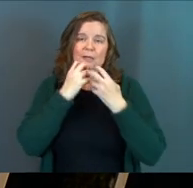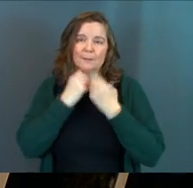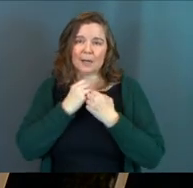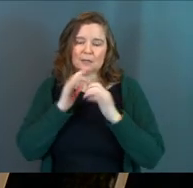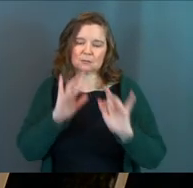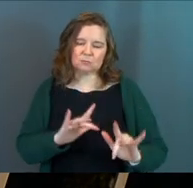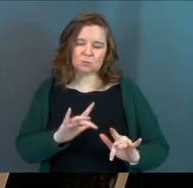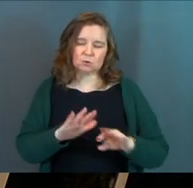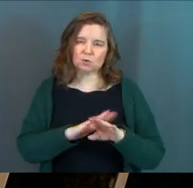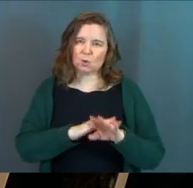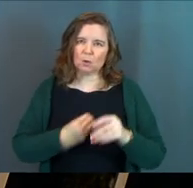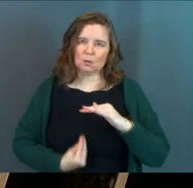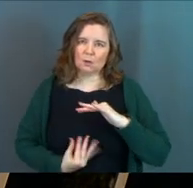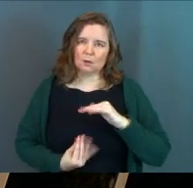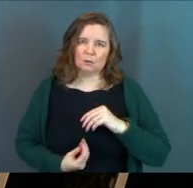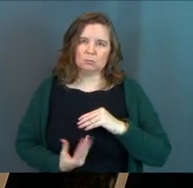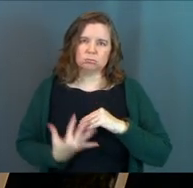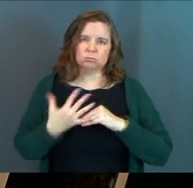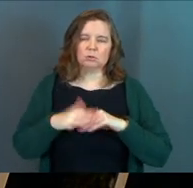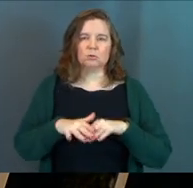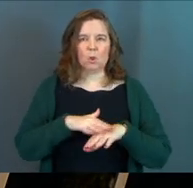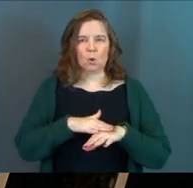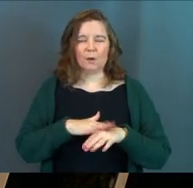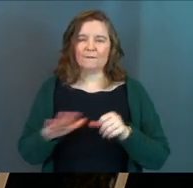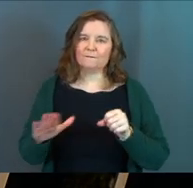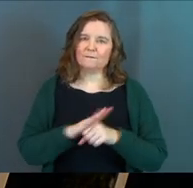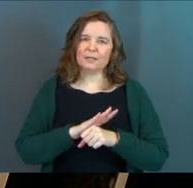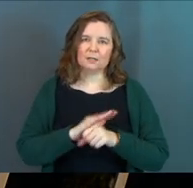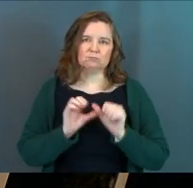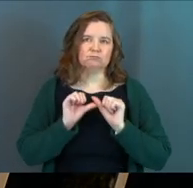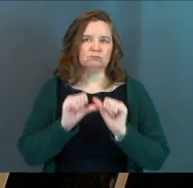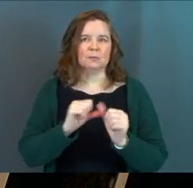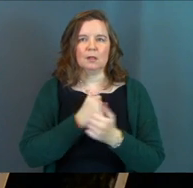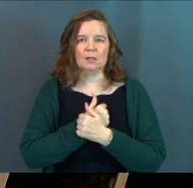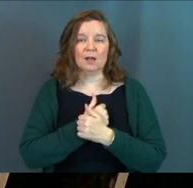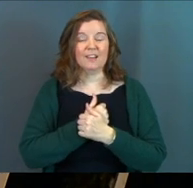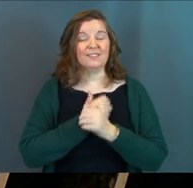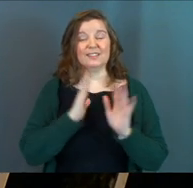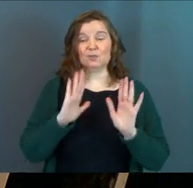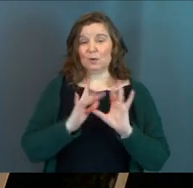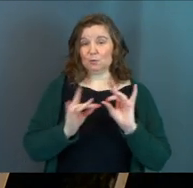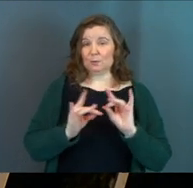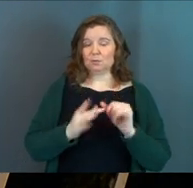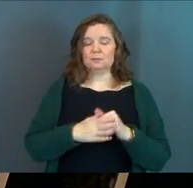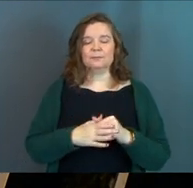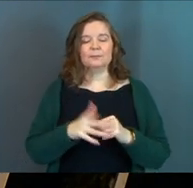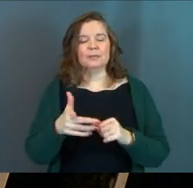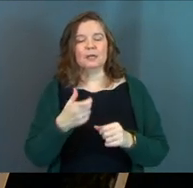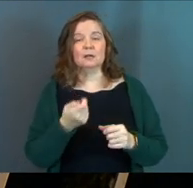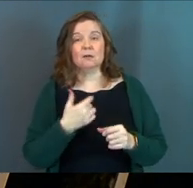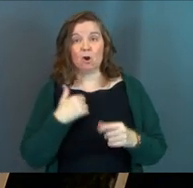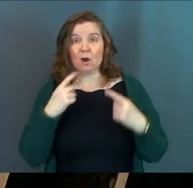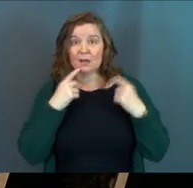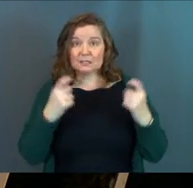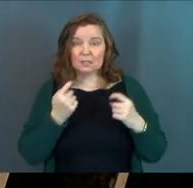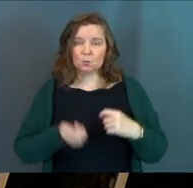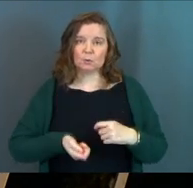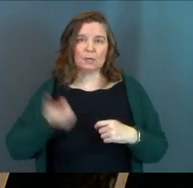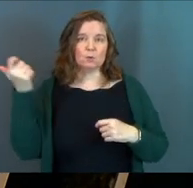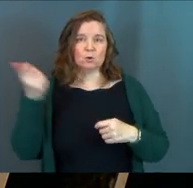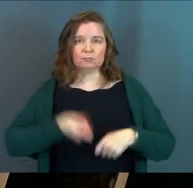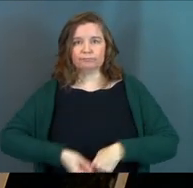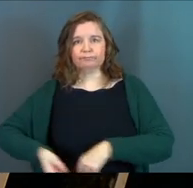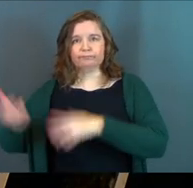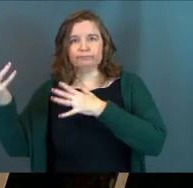slow to anger, filled with unfailing love. This is a great section of scripture. You should love this. He has removed our sins as far